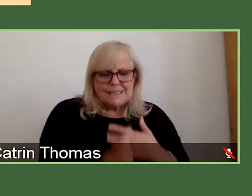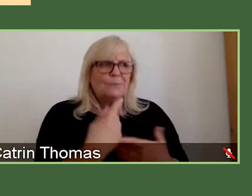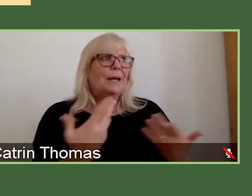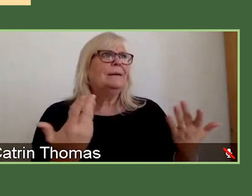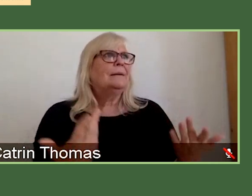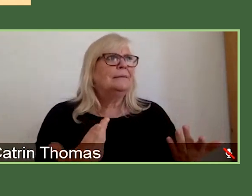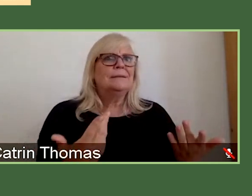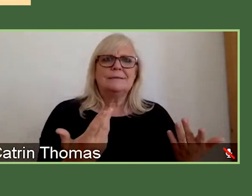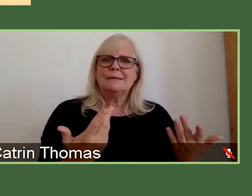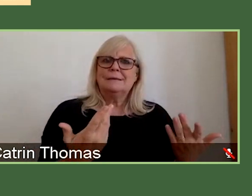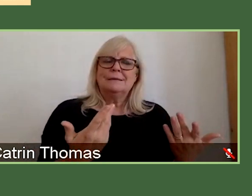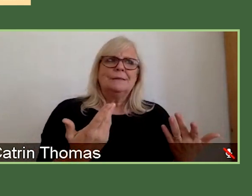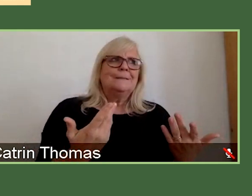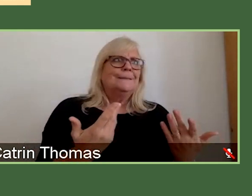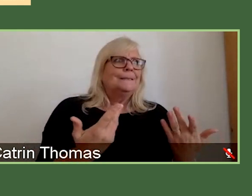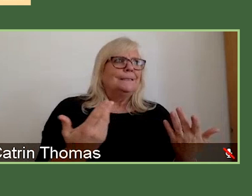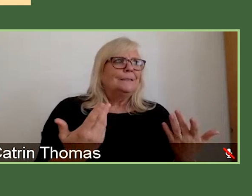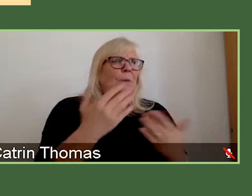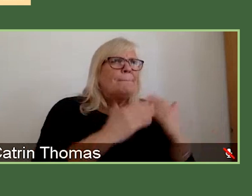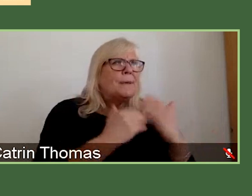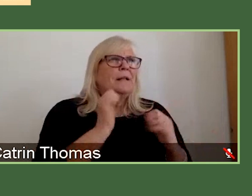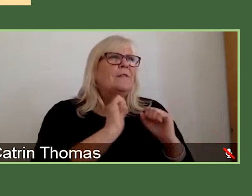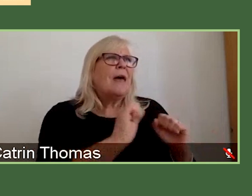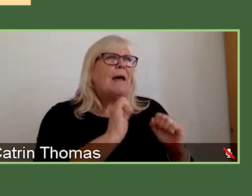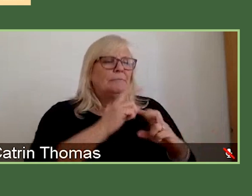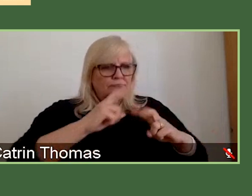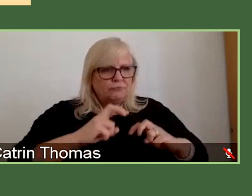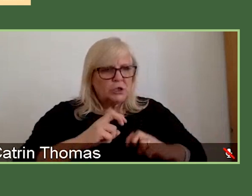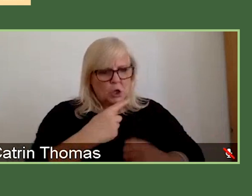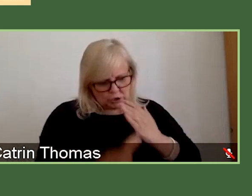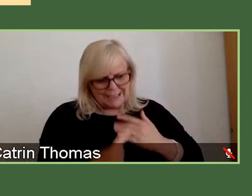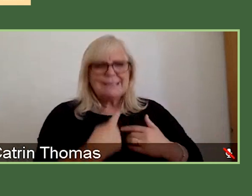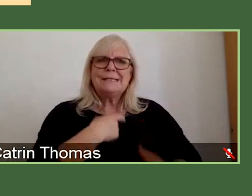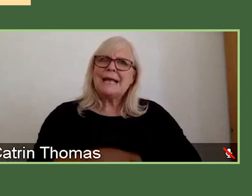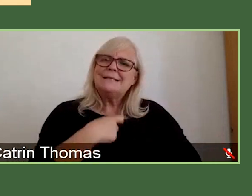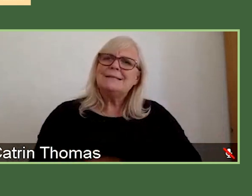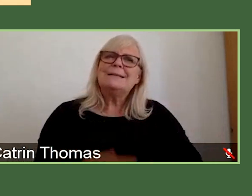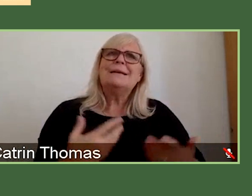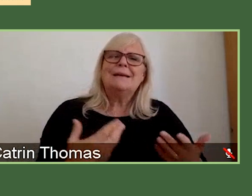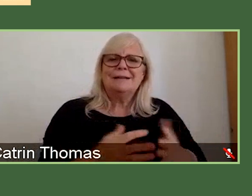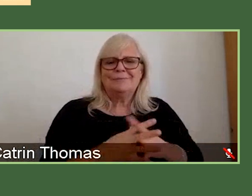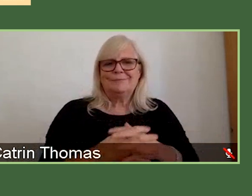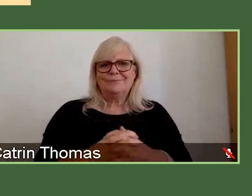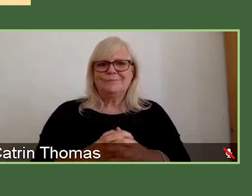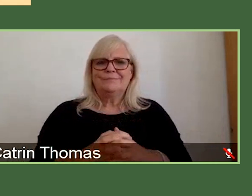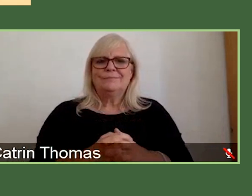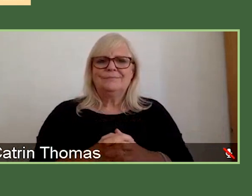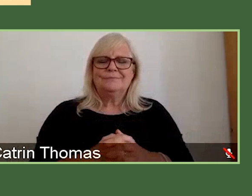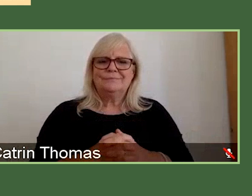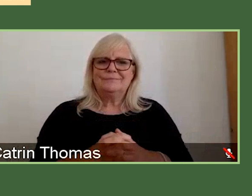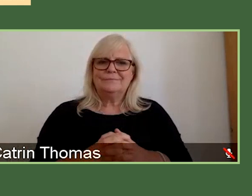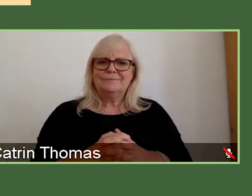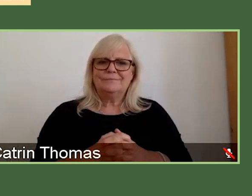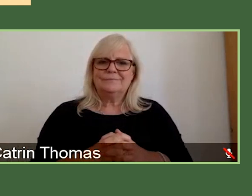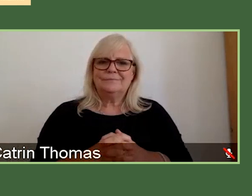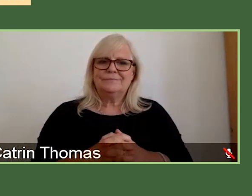build their own research identity, a standard postdoc. And so, that's why we've